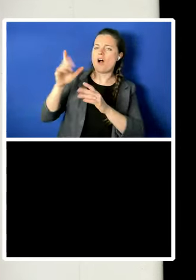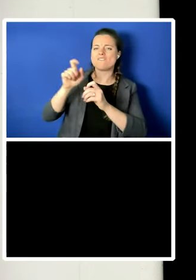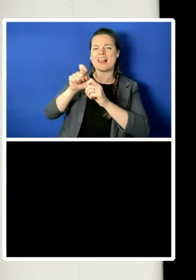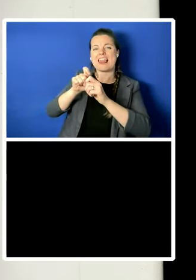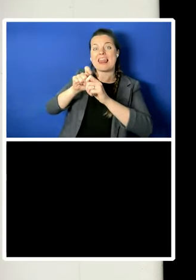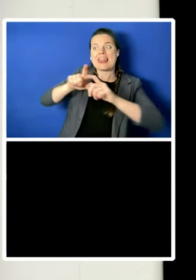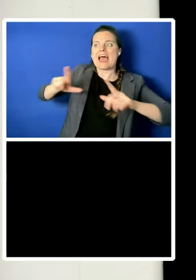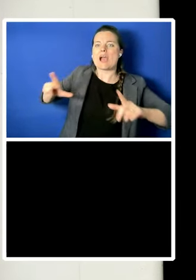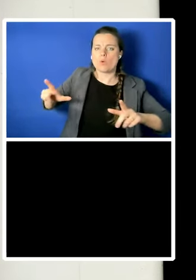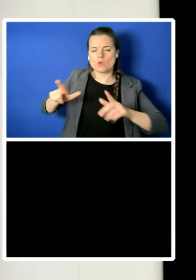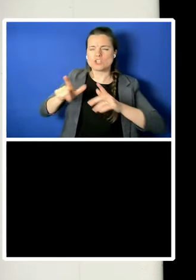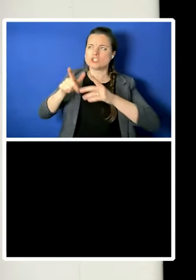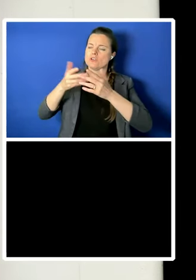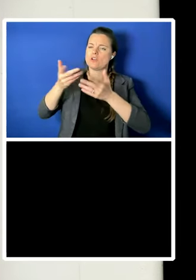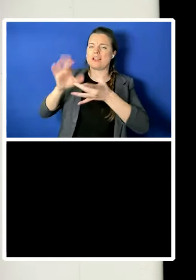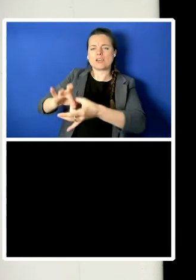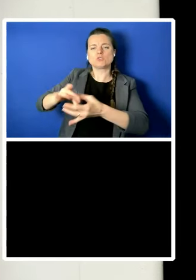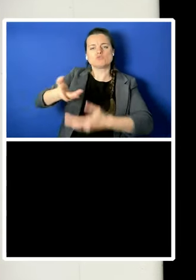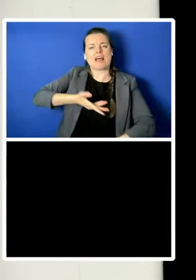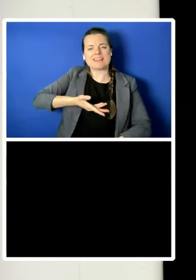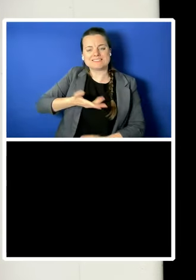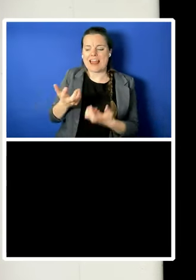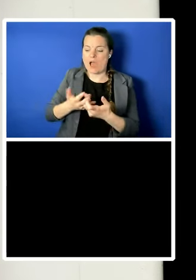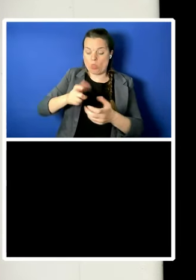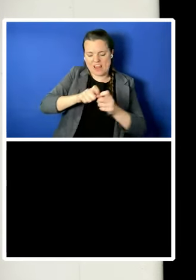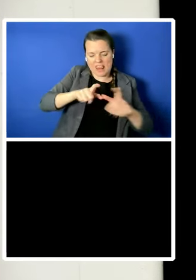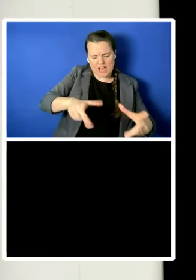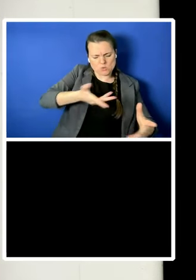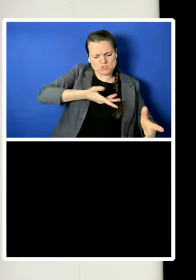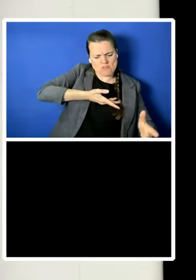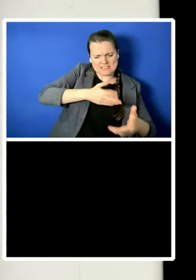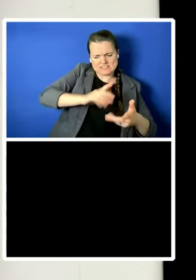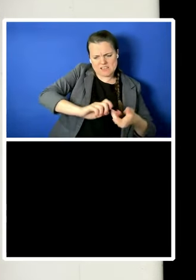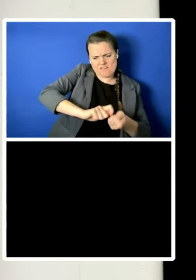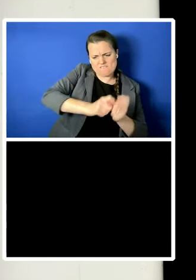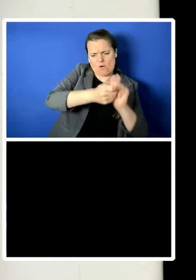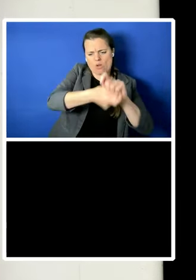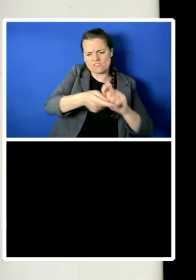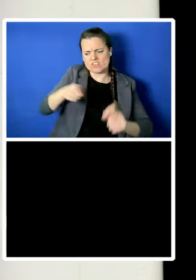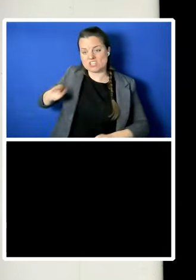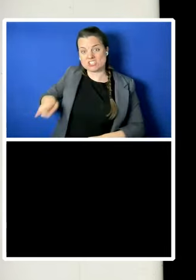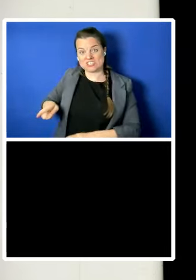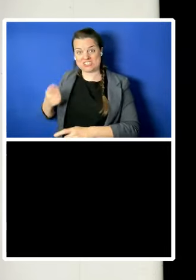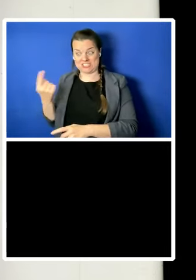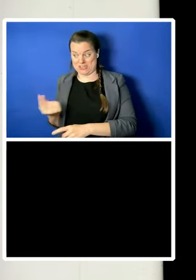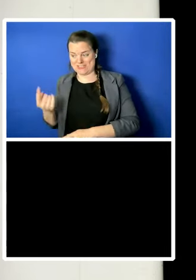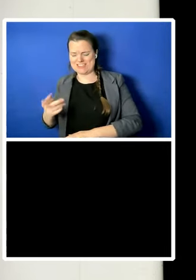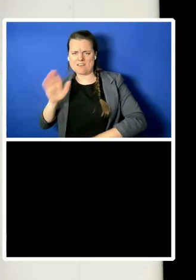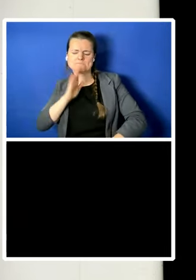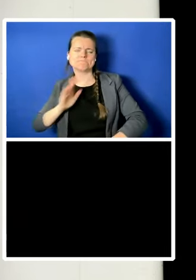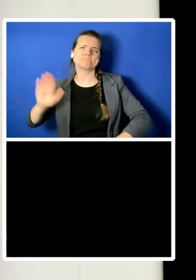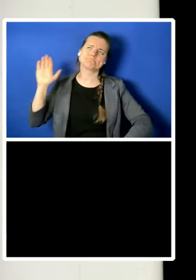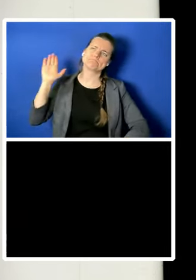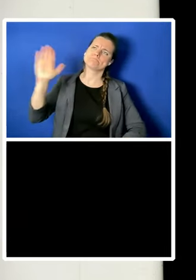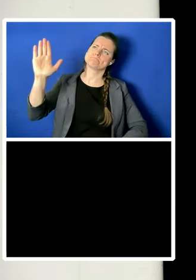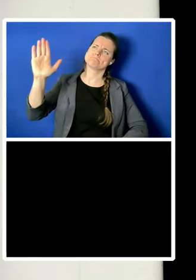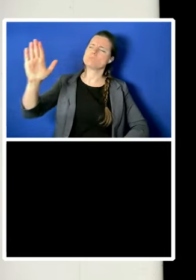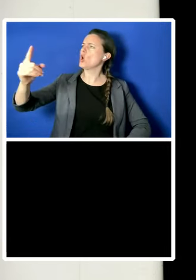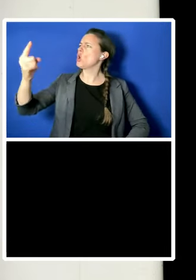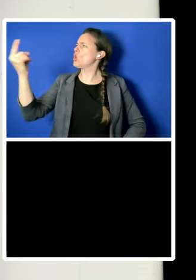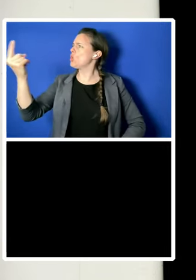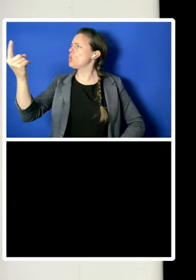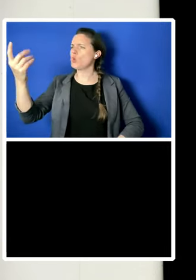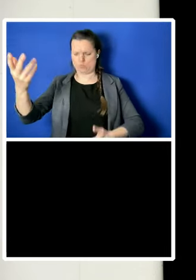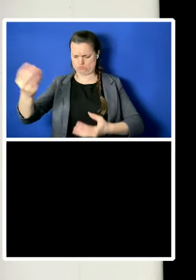language evolved, she asked who actually qualifies for these rights. And this line of